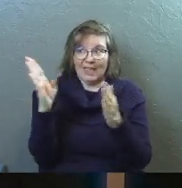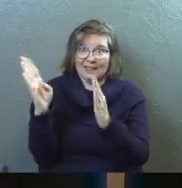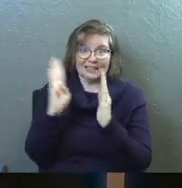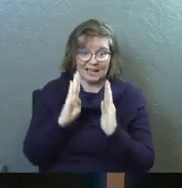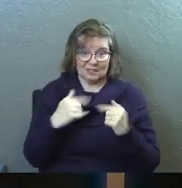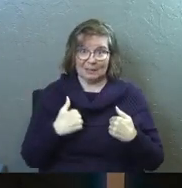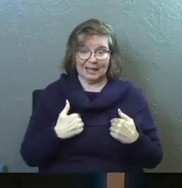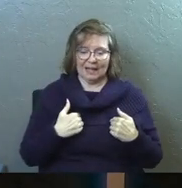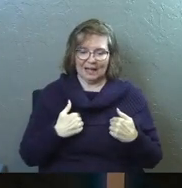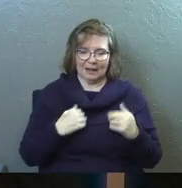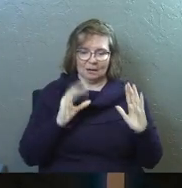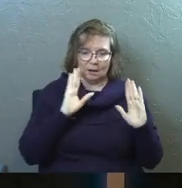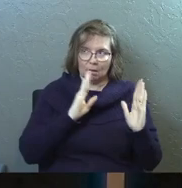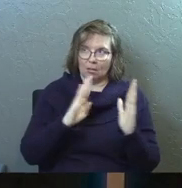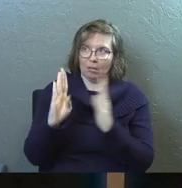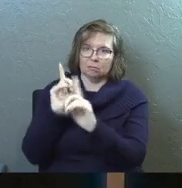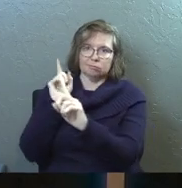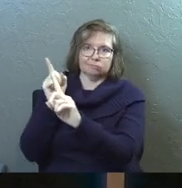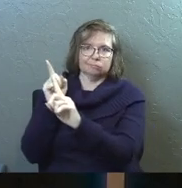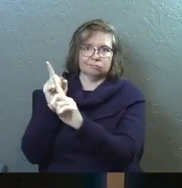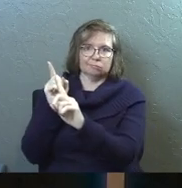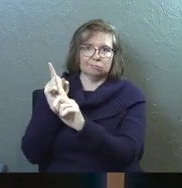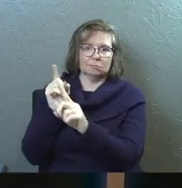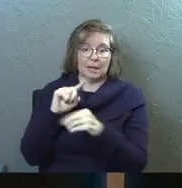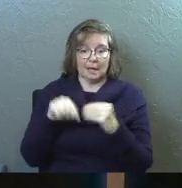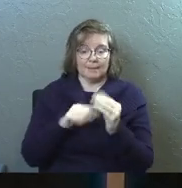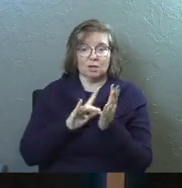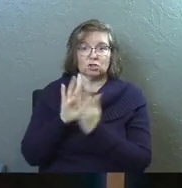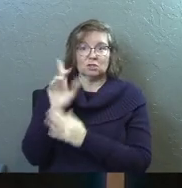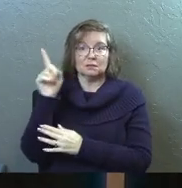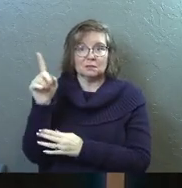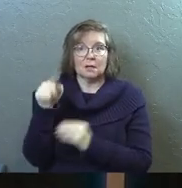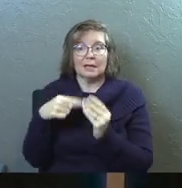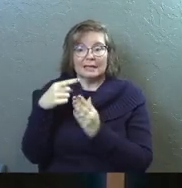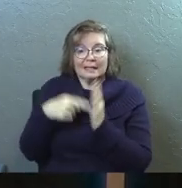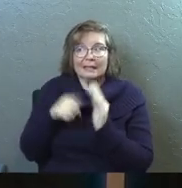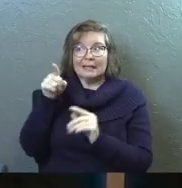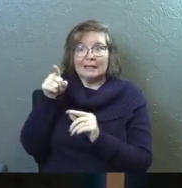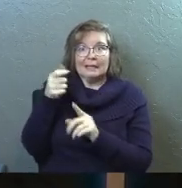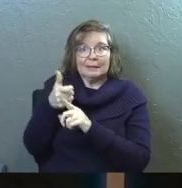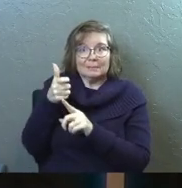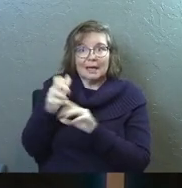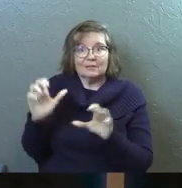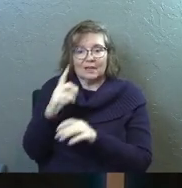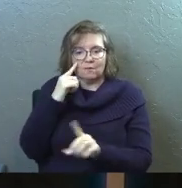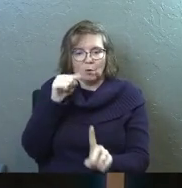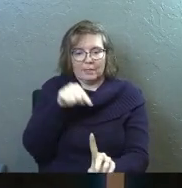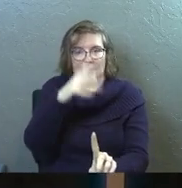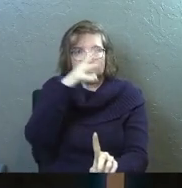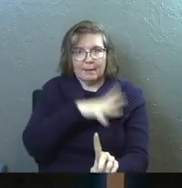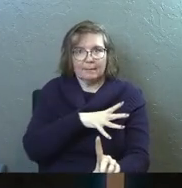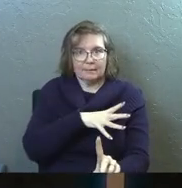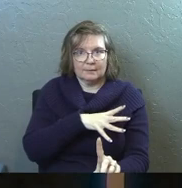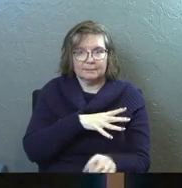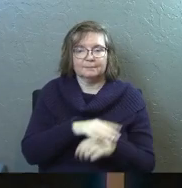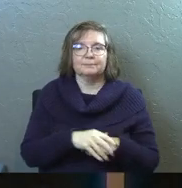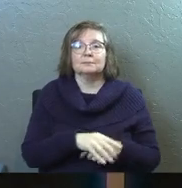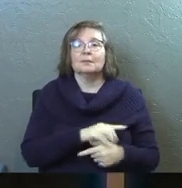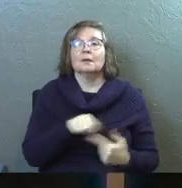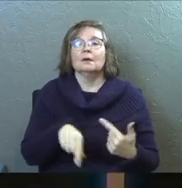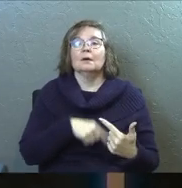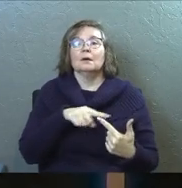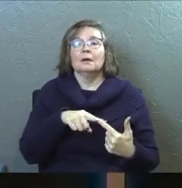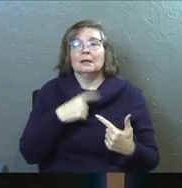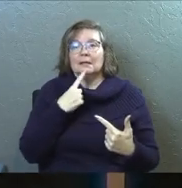and said, you've got to focus on the wrong person here. This is about Jesus. This is about what he did for this man. And they